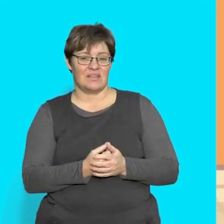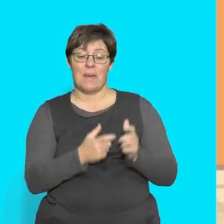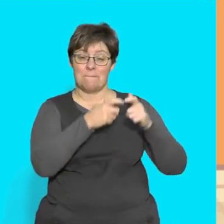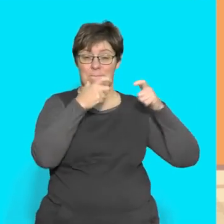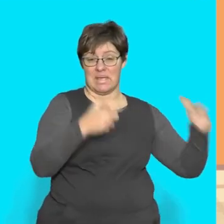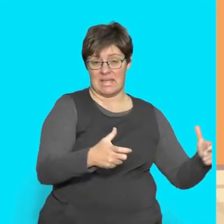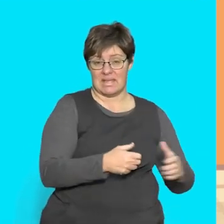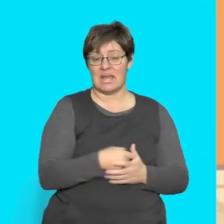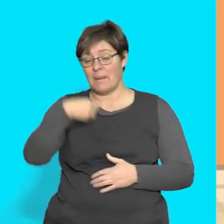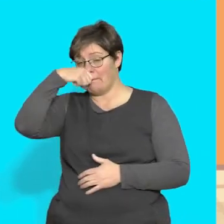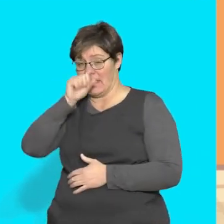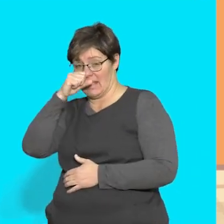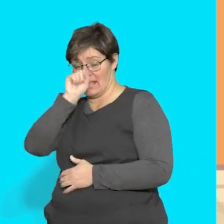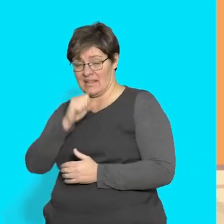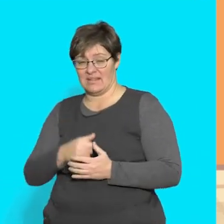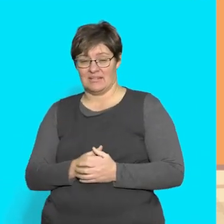Pig